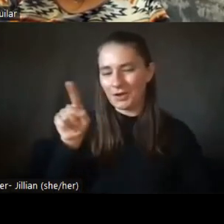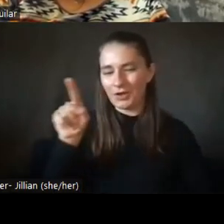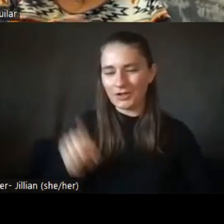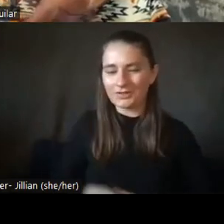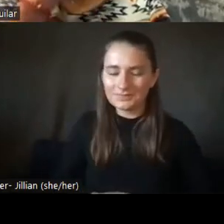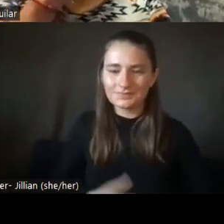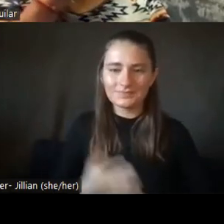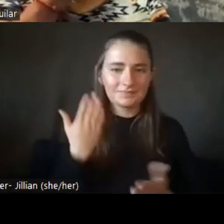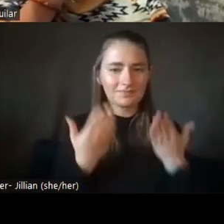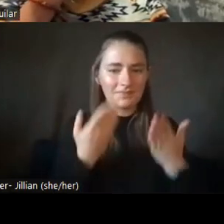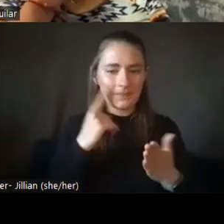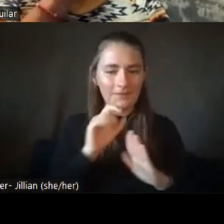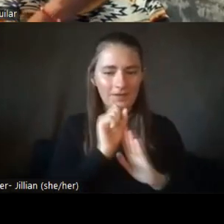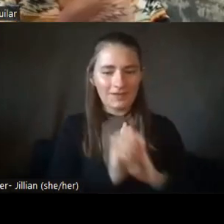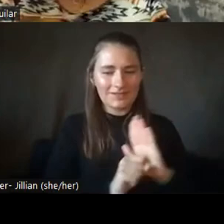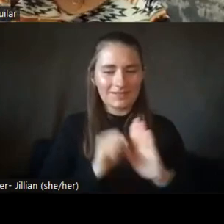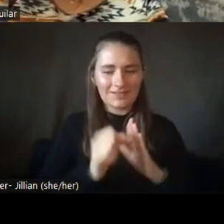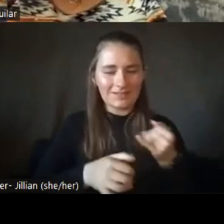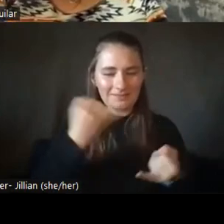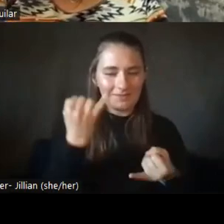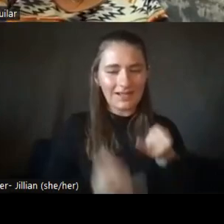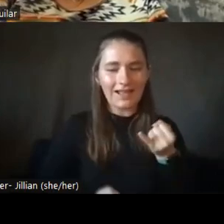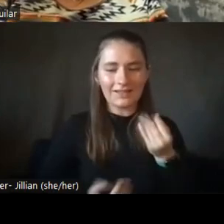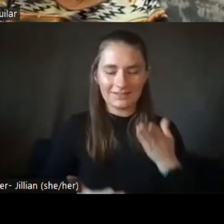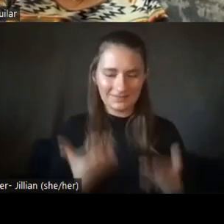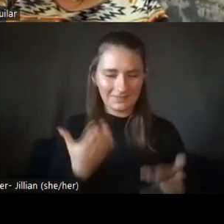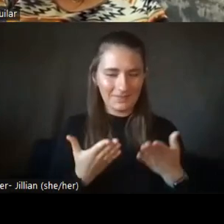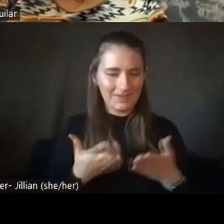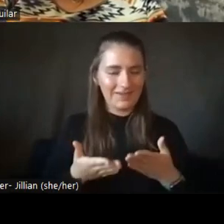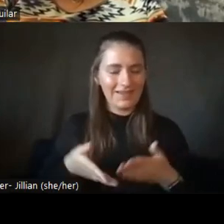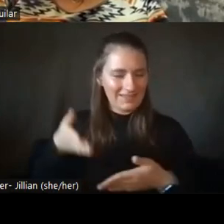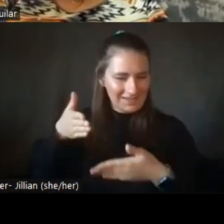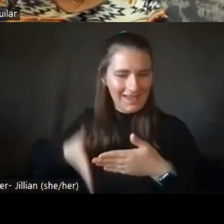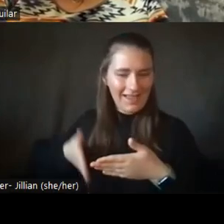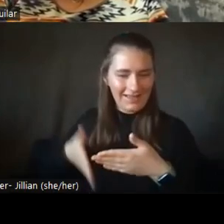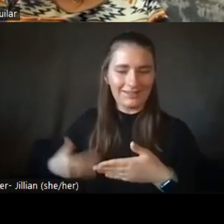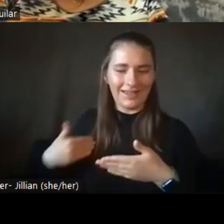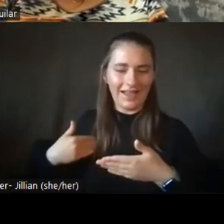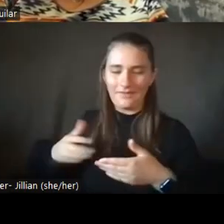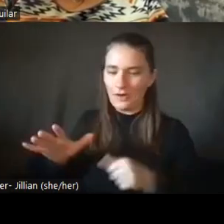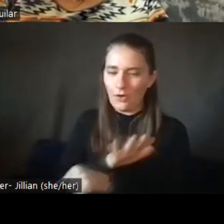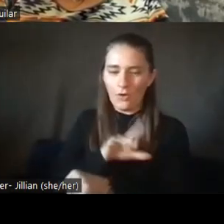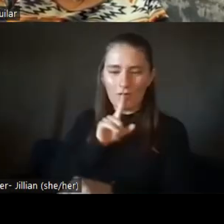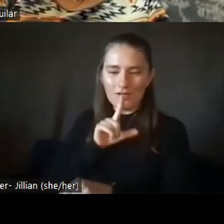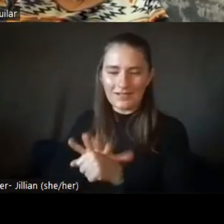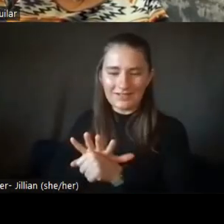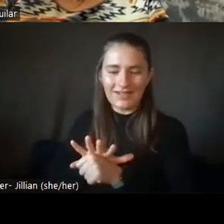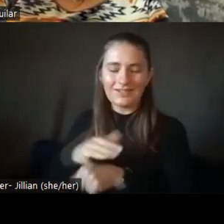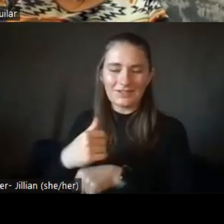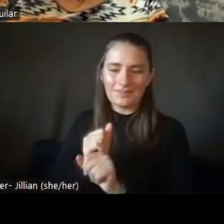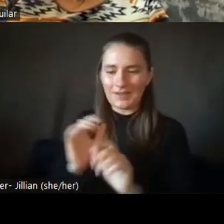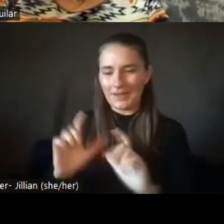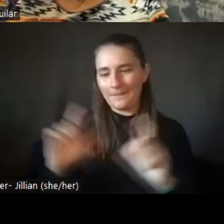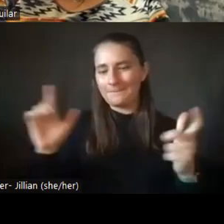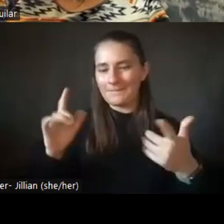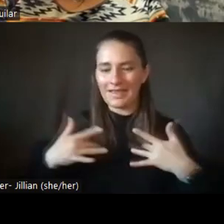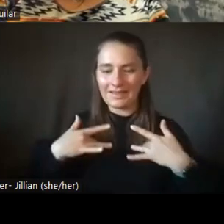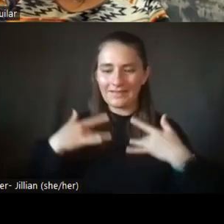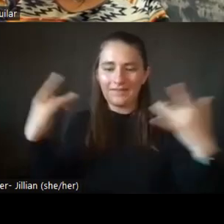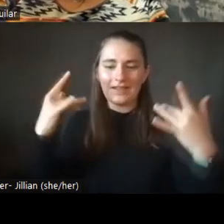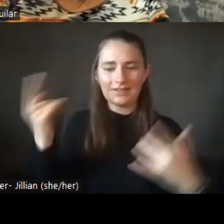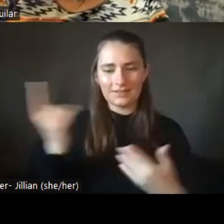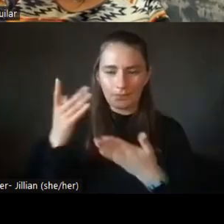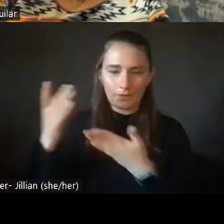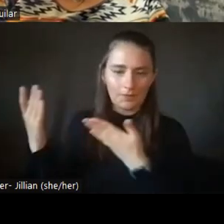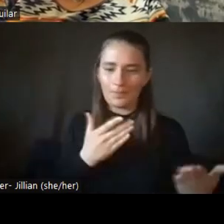maybe for the season finale, maybe, maybe at the end, we have a whole dedication to it, make it a big old event. Yeah. Somebody bring